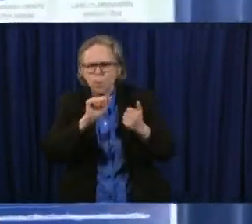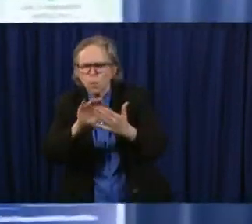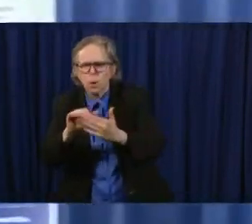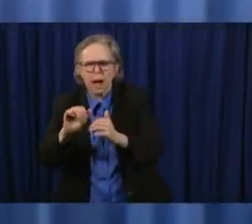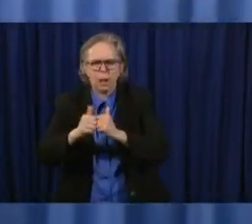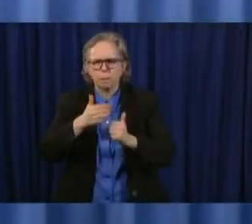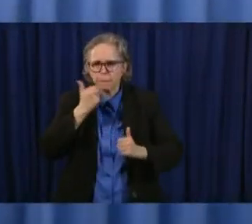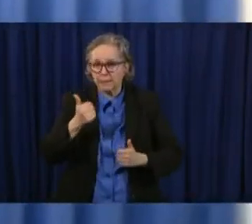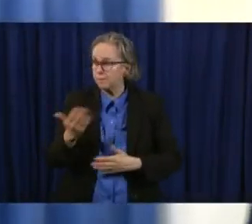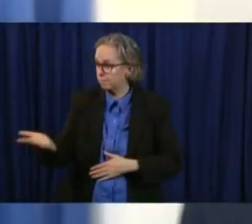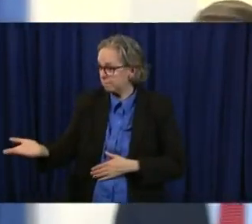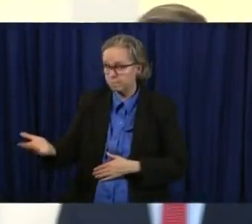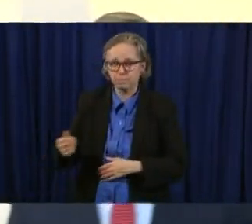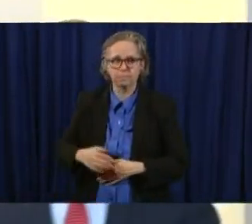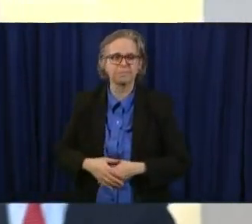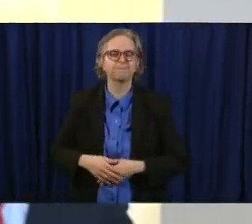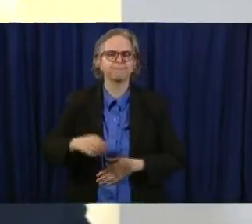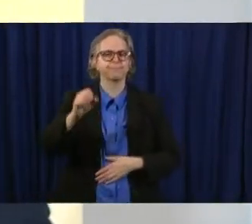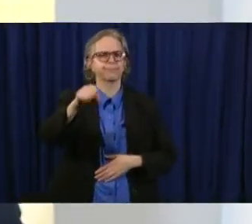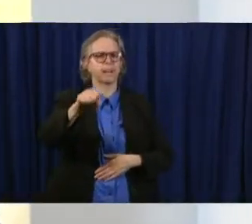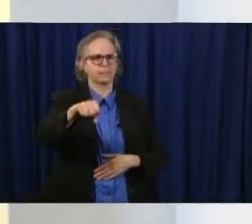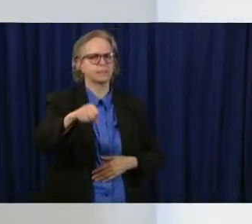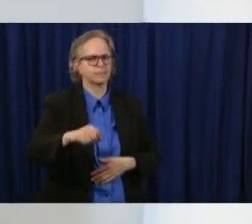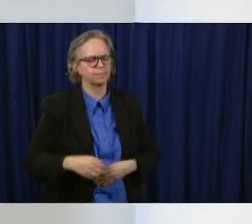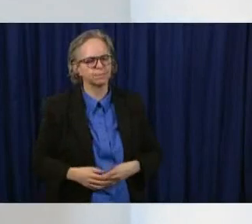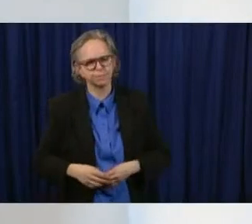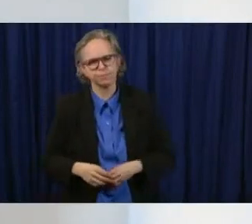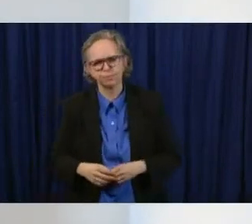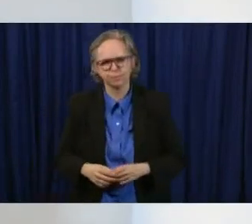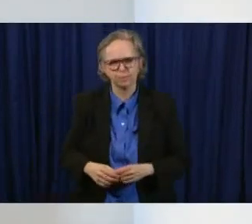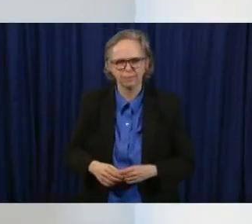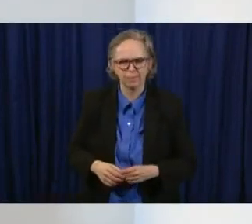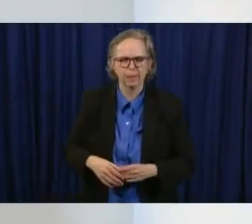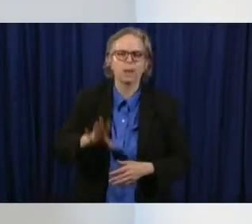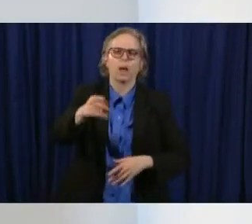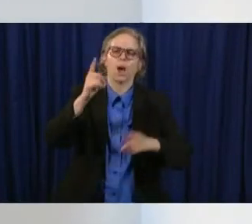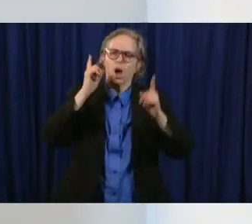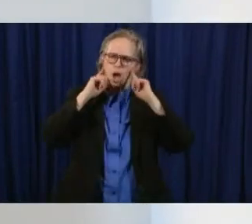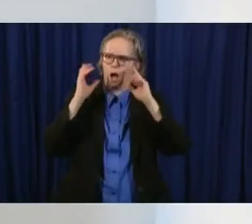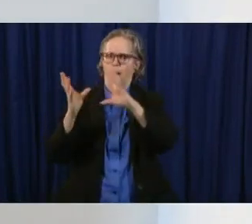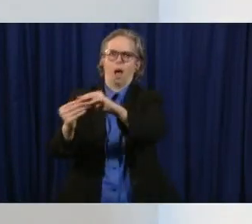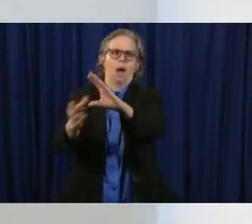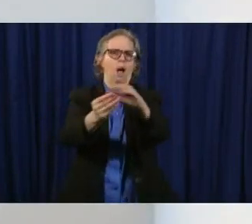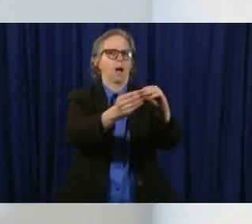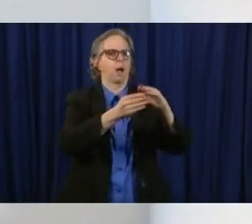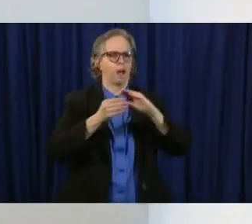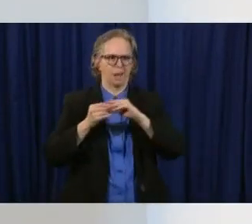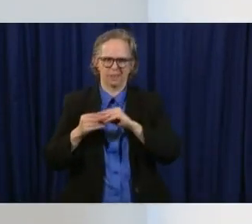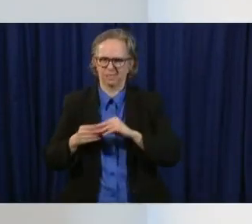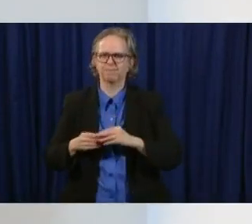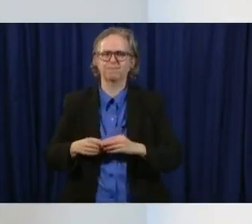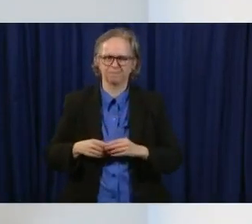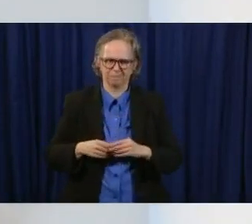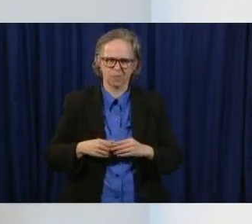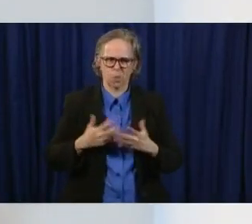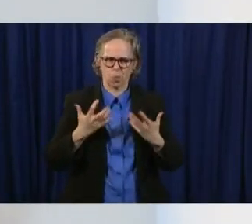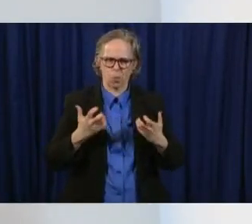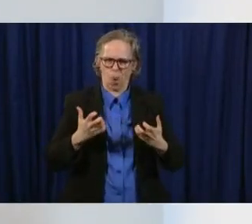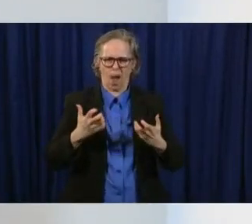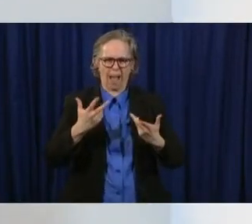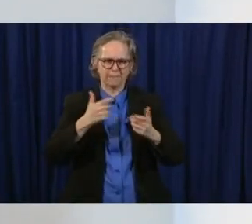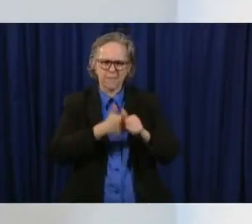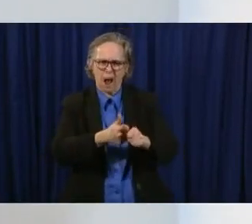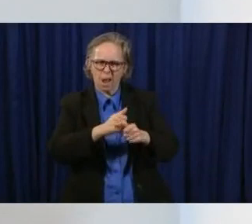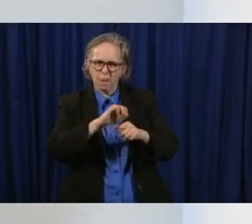we've look we've heard we've heard those voices um you know i jim you know i grew up in northwest